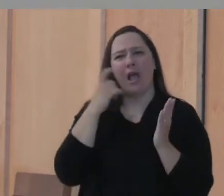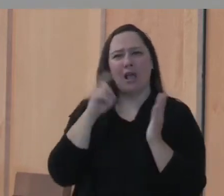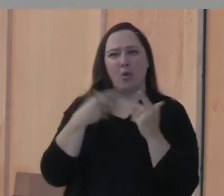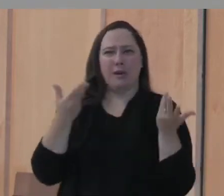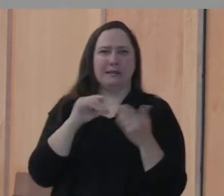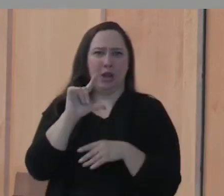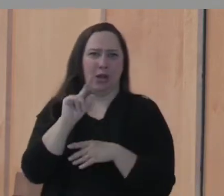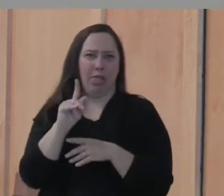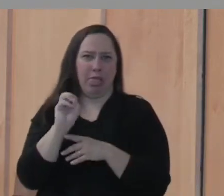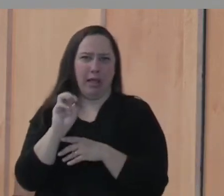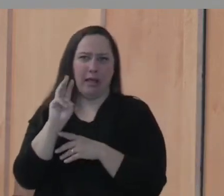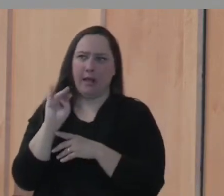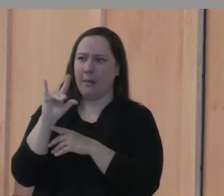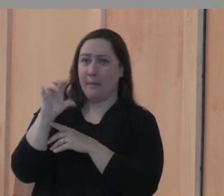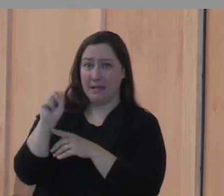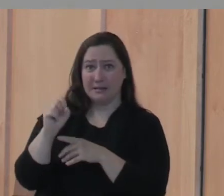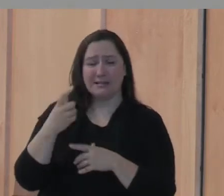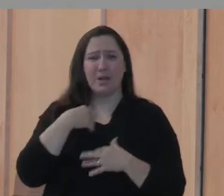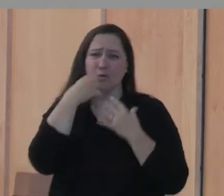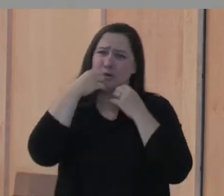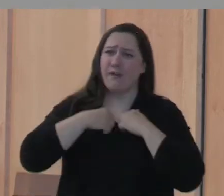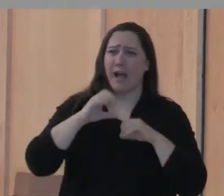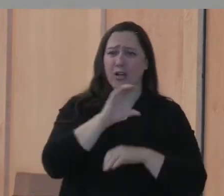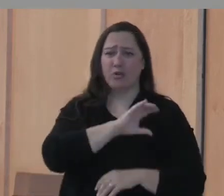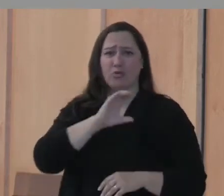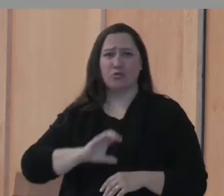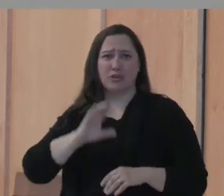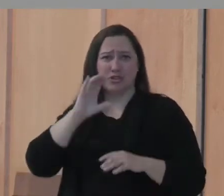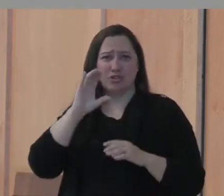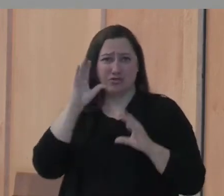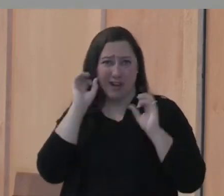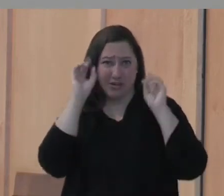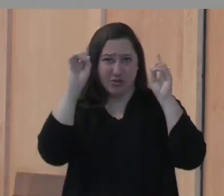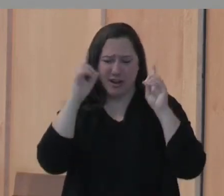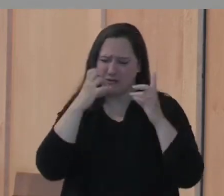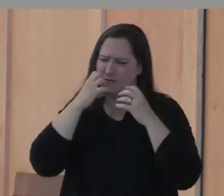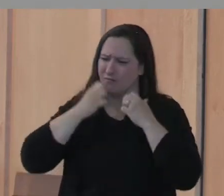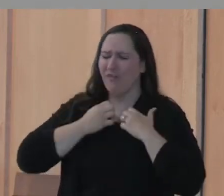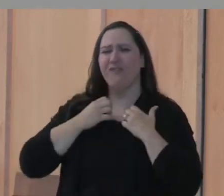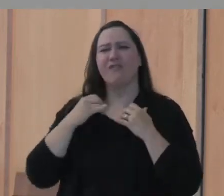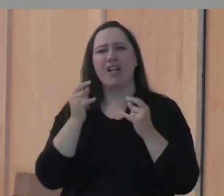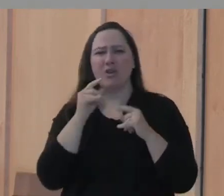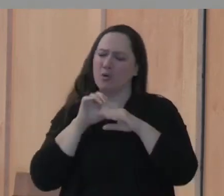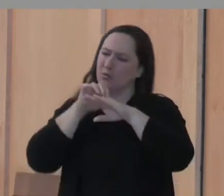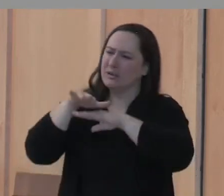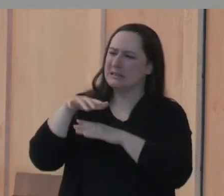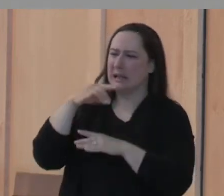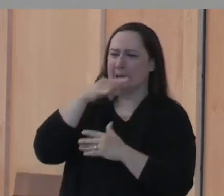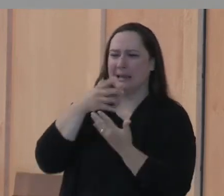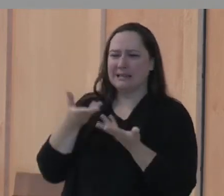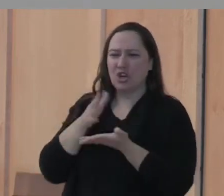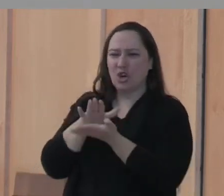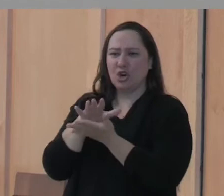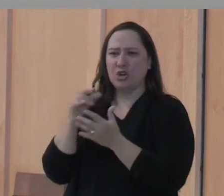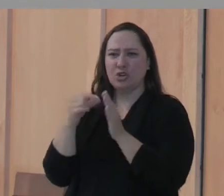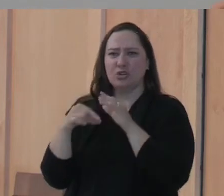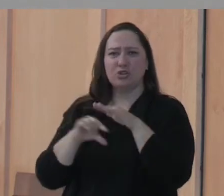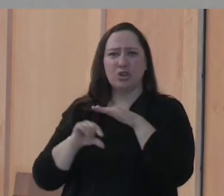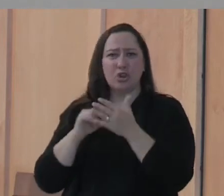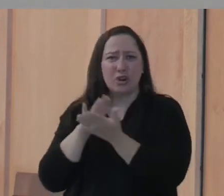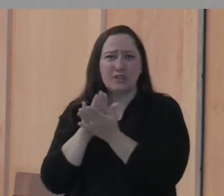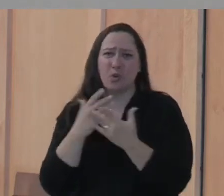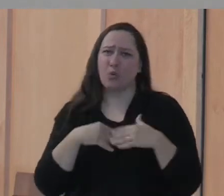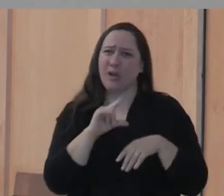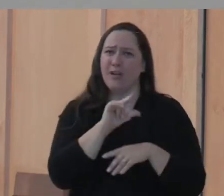Mills is this. We value Christian education so much. We send our kids to the grade school here. have Lakeside down the